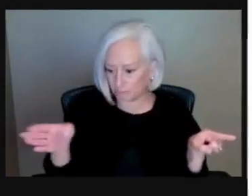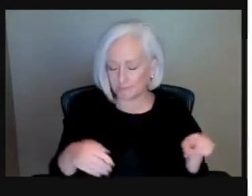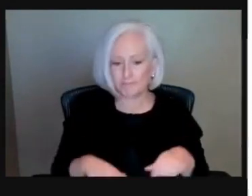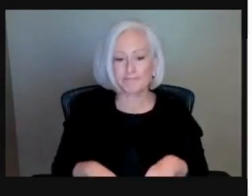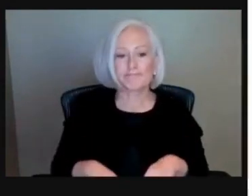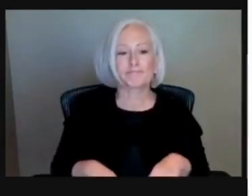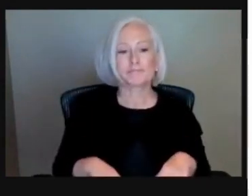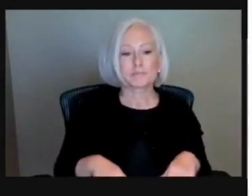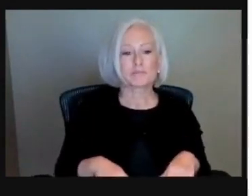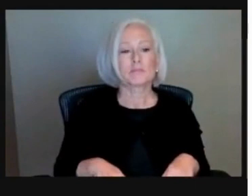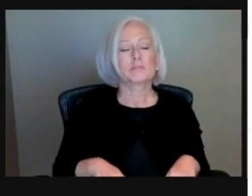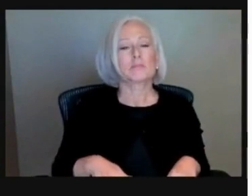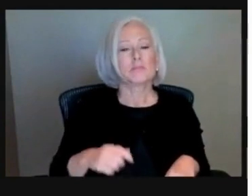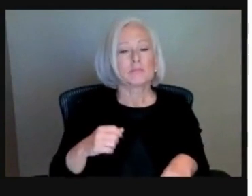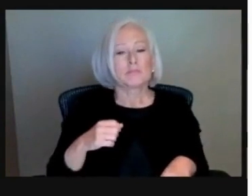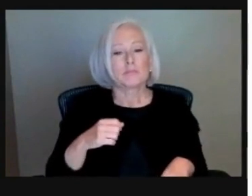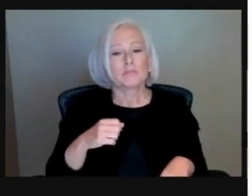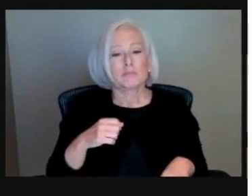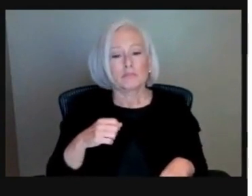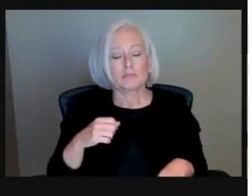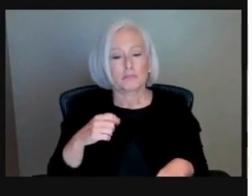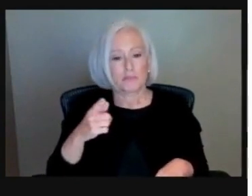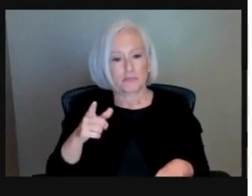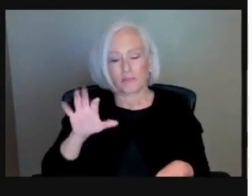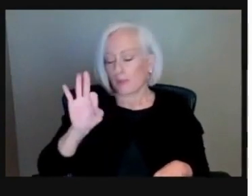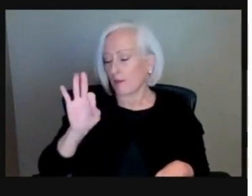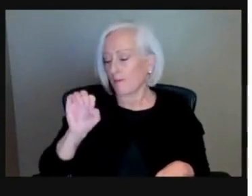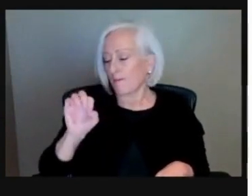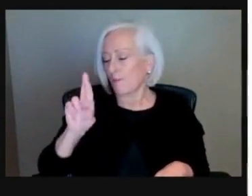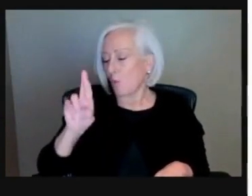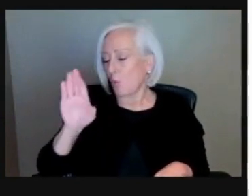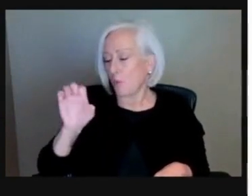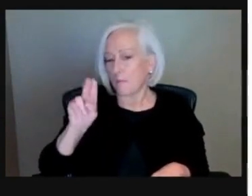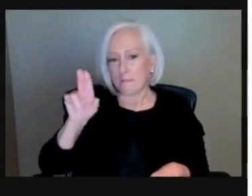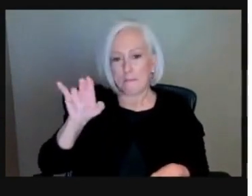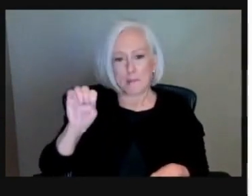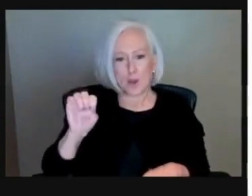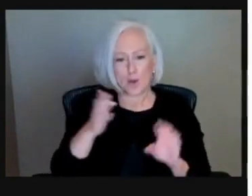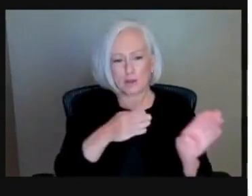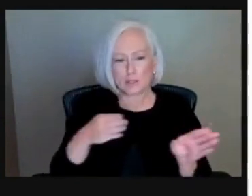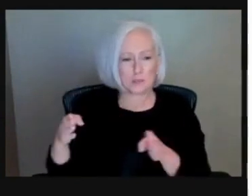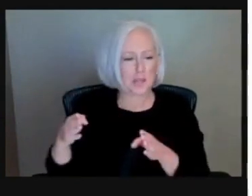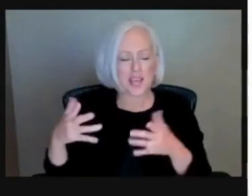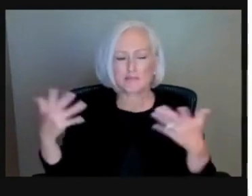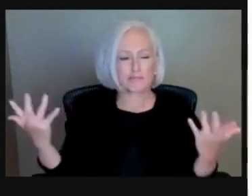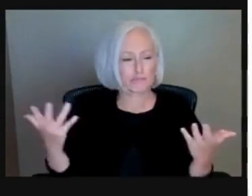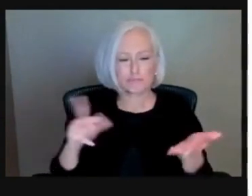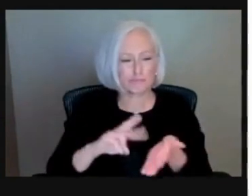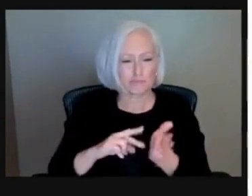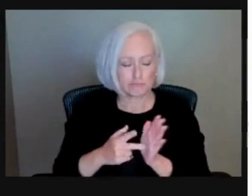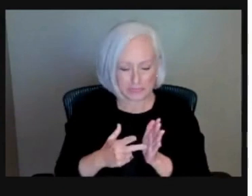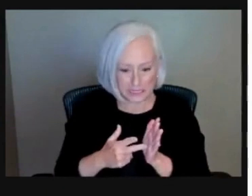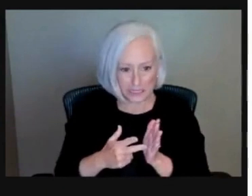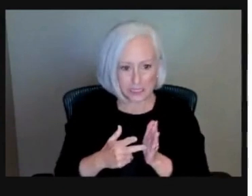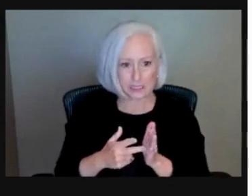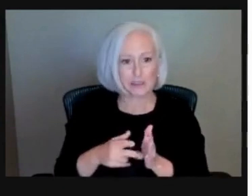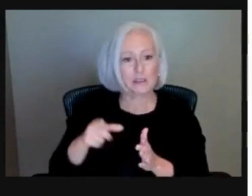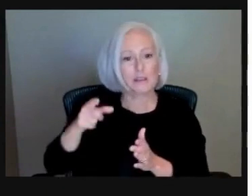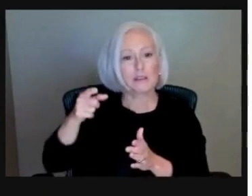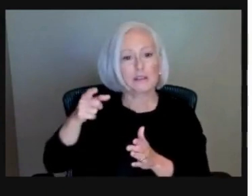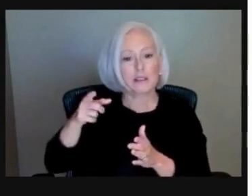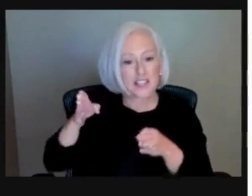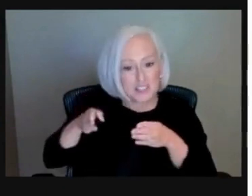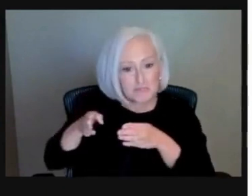So jumping into what a forbearance plan is. So on this slide, the forbearance plan,